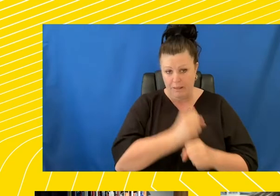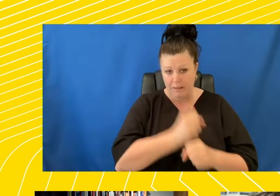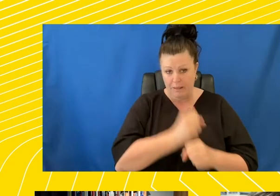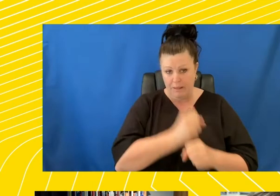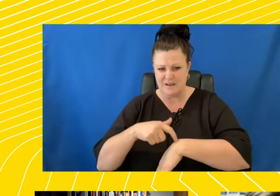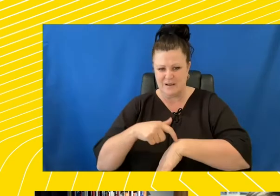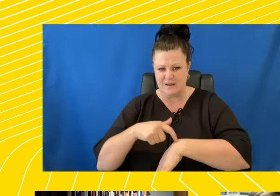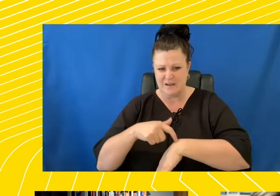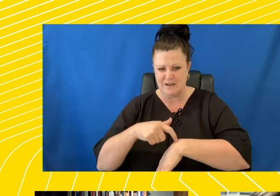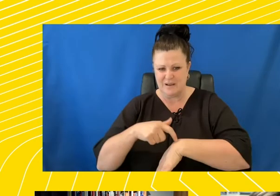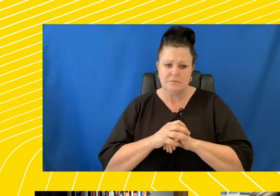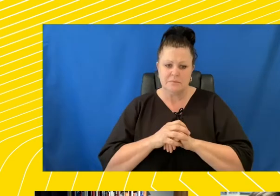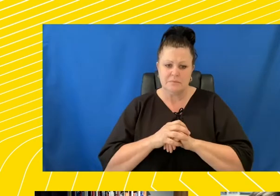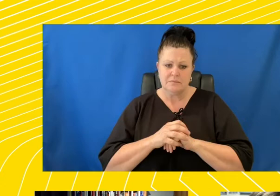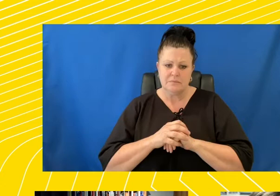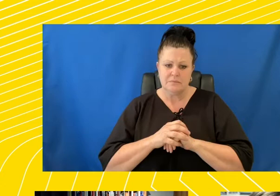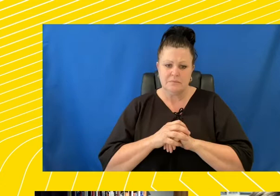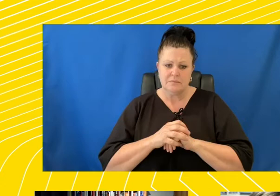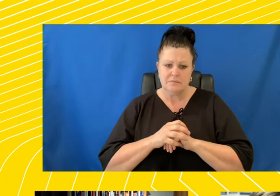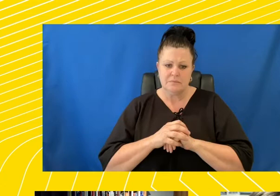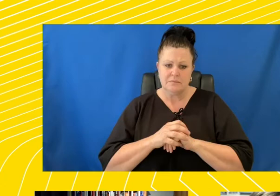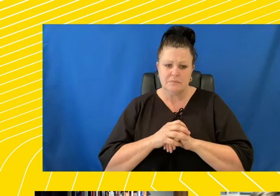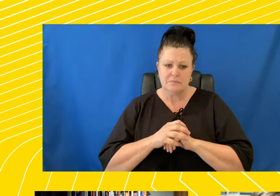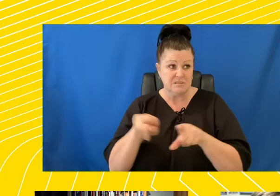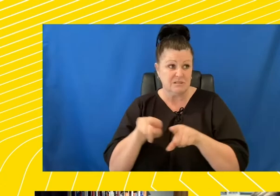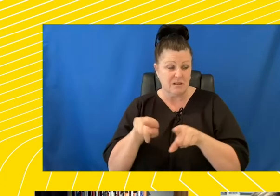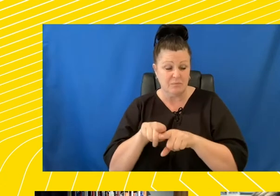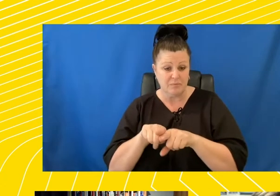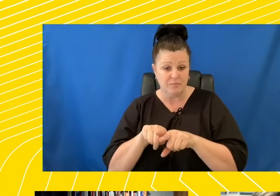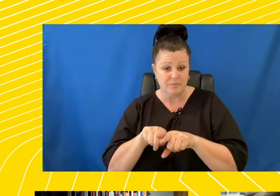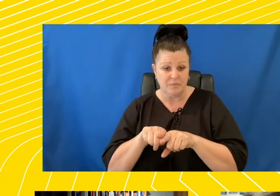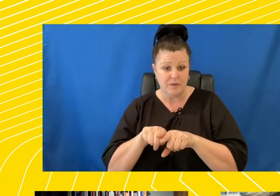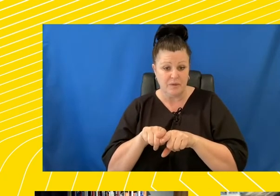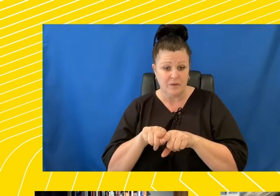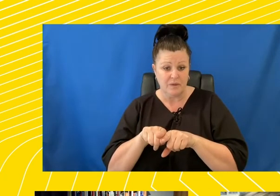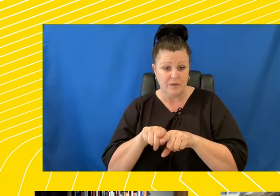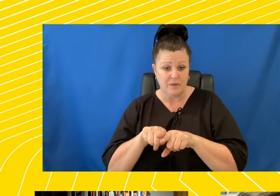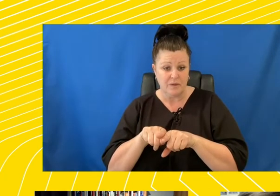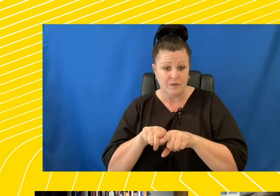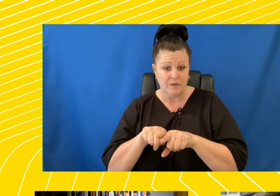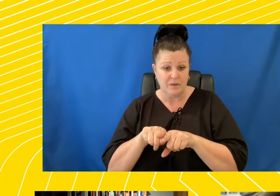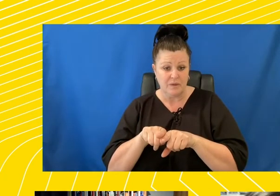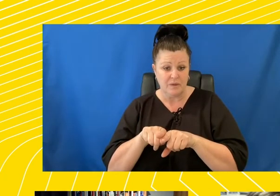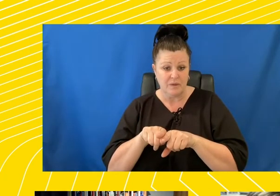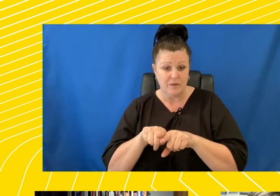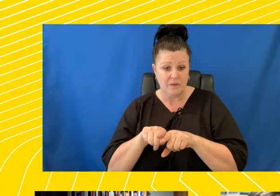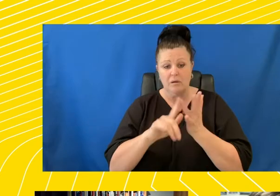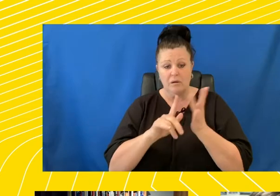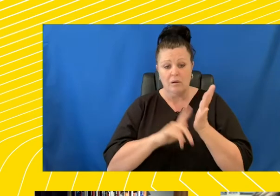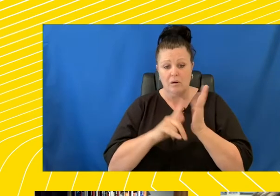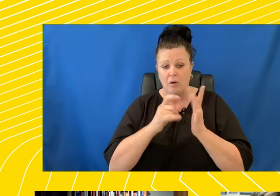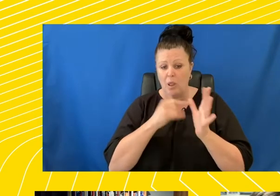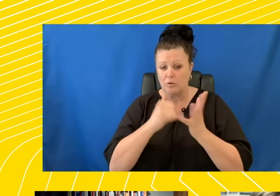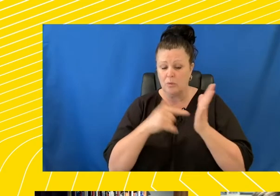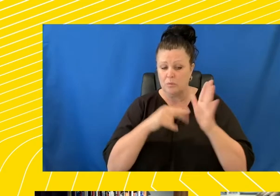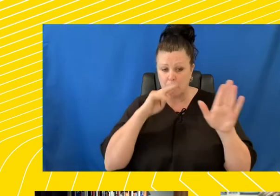time, the participation of women in genocide. We usually imagine Holocaust perpetrators as a man with a